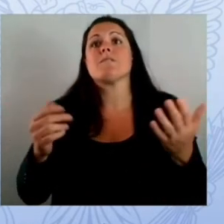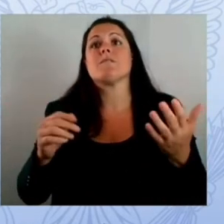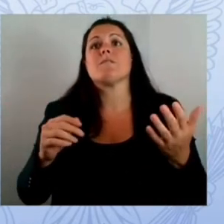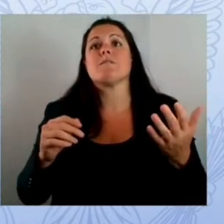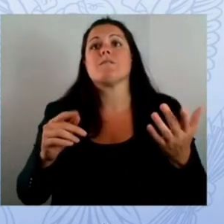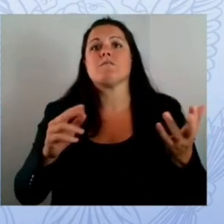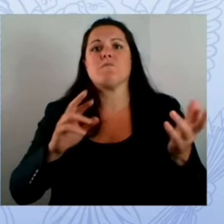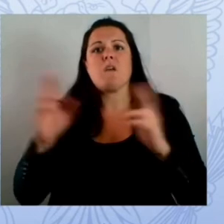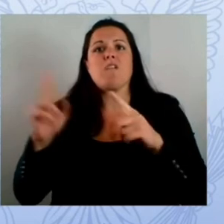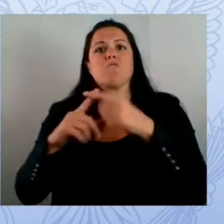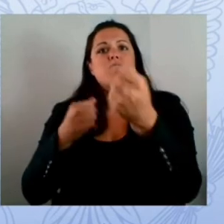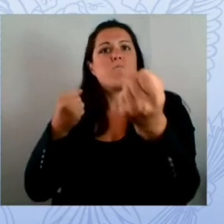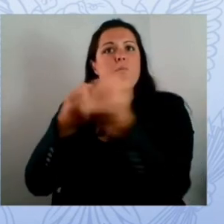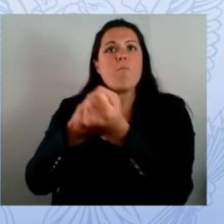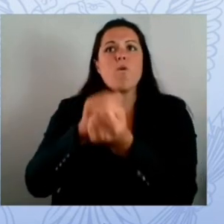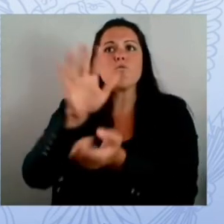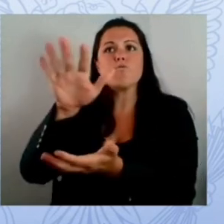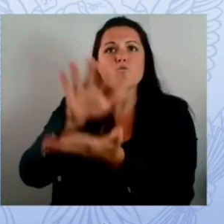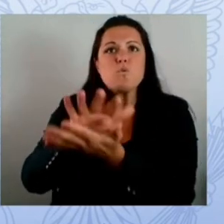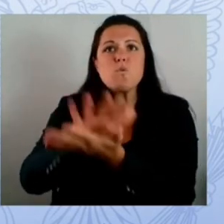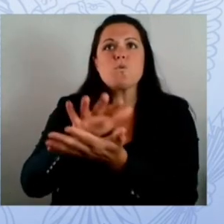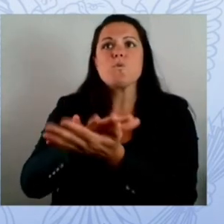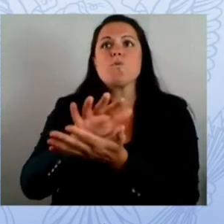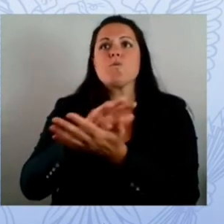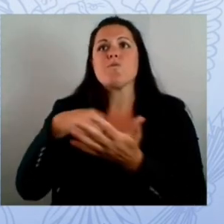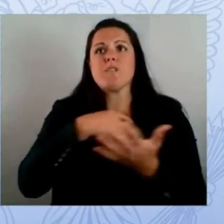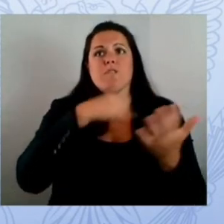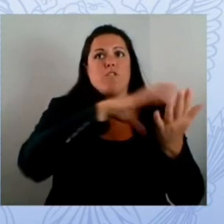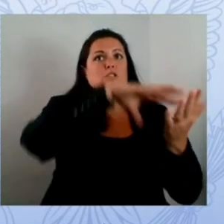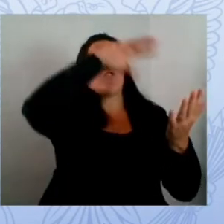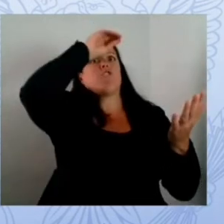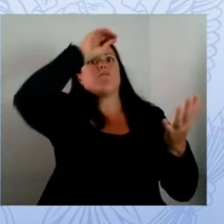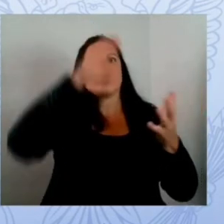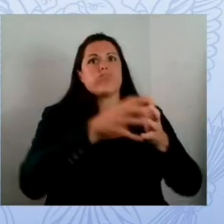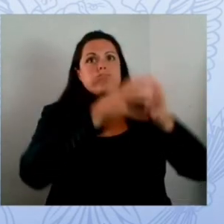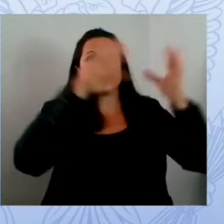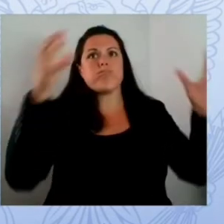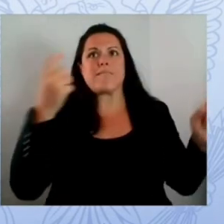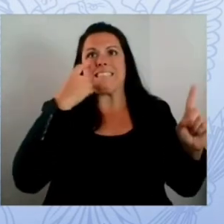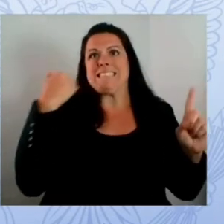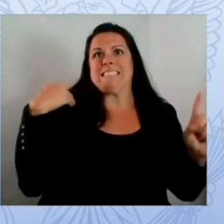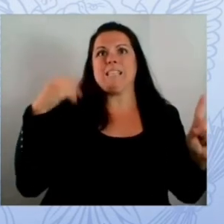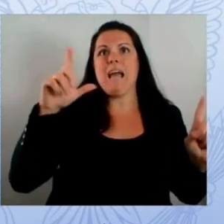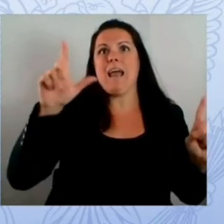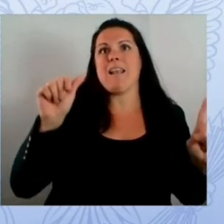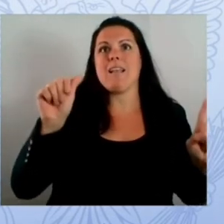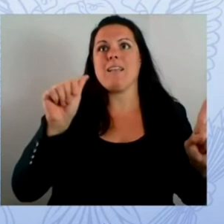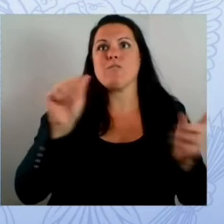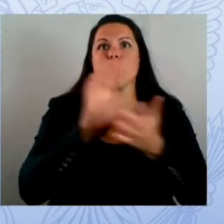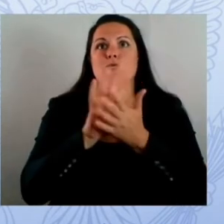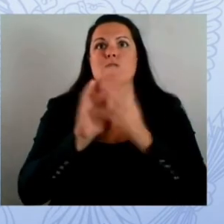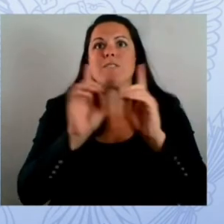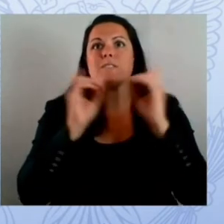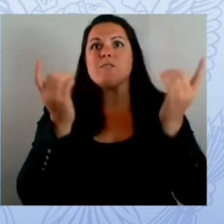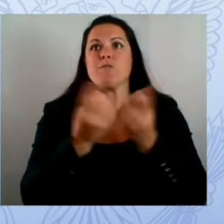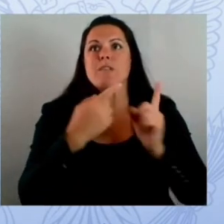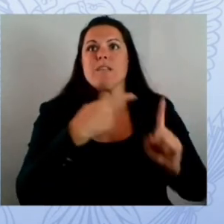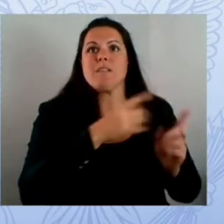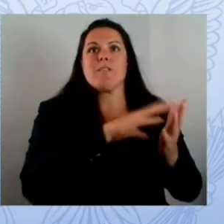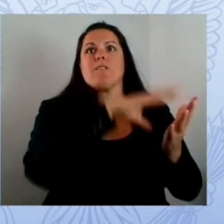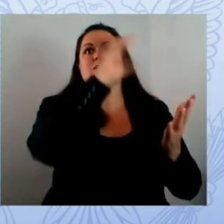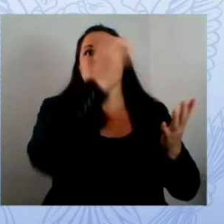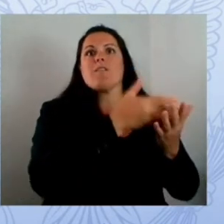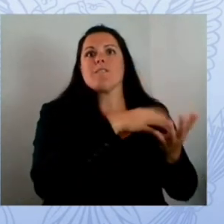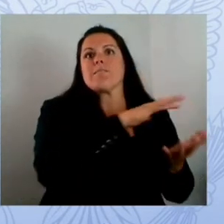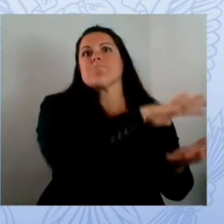um i know you heard advice from superintendent carvalho about have it in your rolodex who to call maybe not everyone had my phone